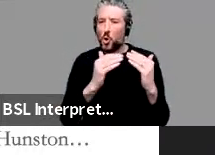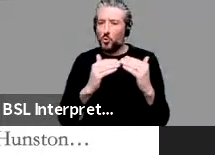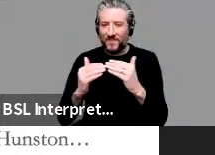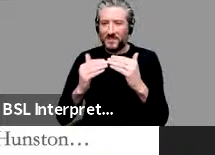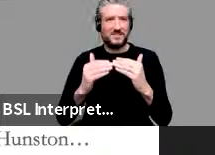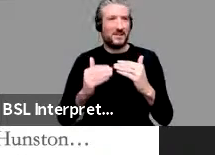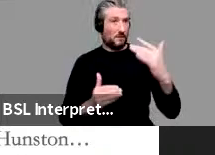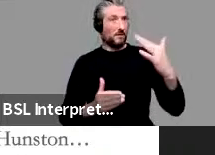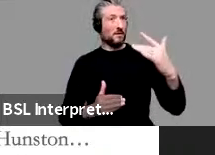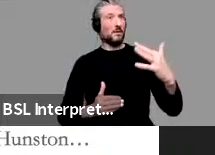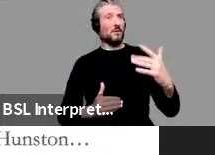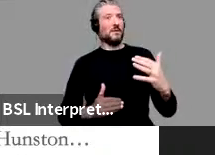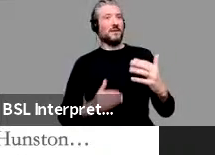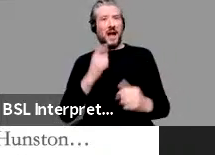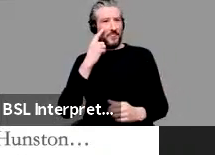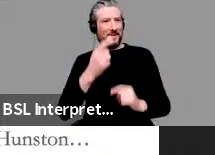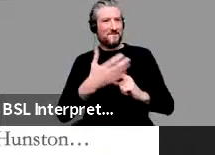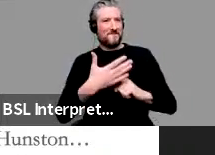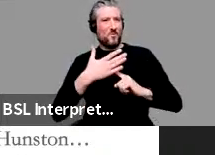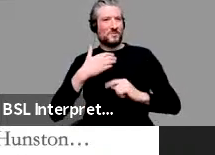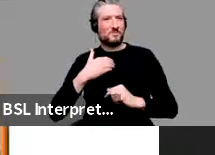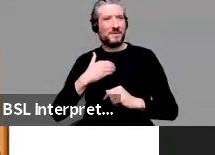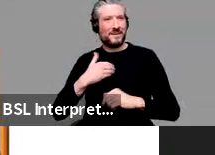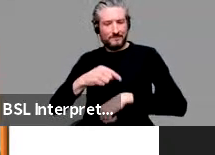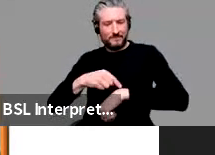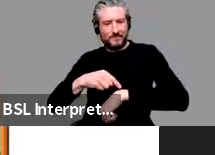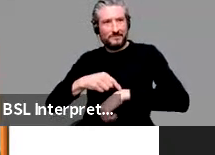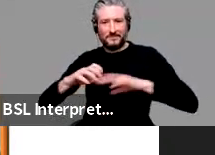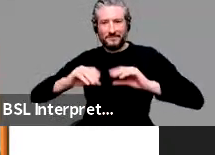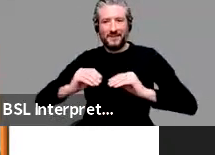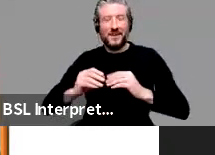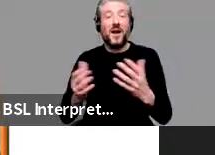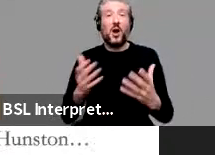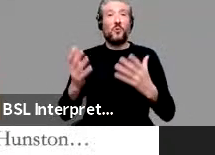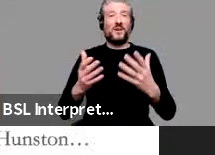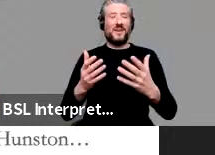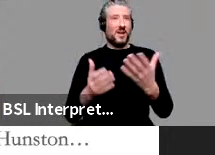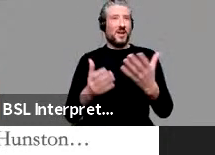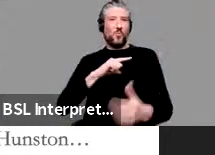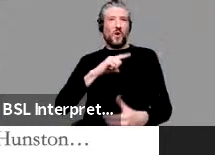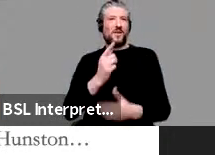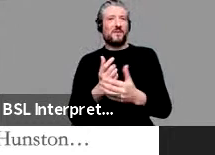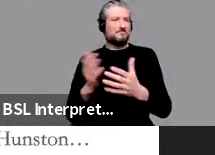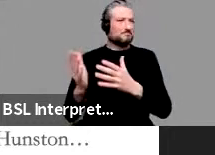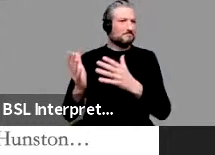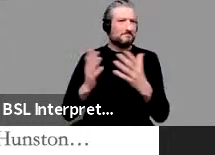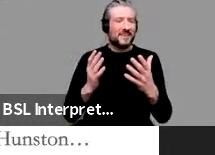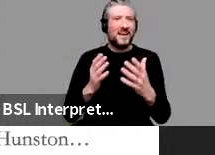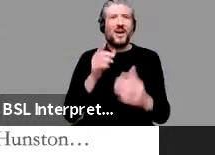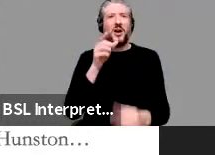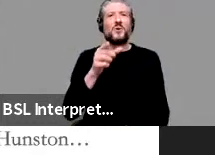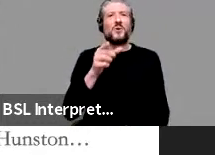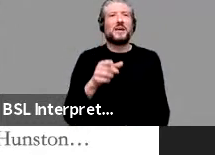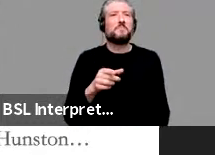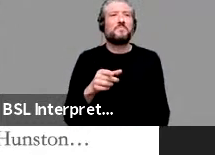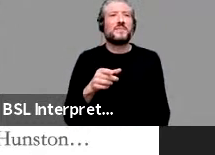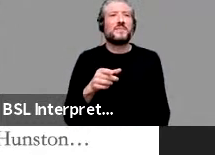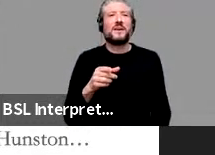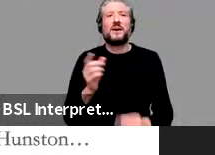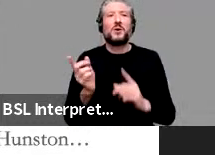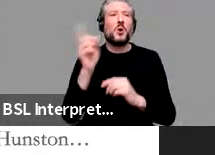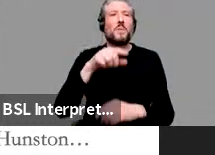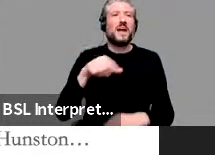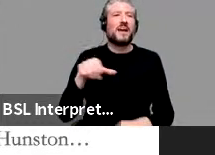guess I'm running out of time. Wait, wait. So, ah, sorry, I don't know why that did that. Okay, so let me just back up.